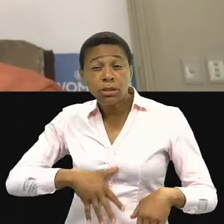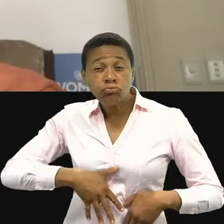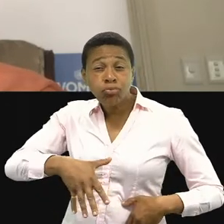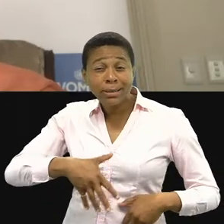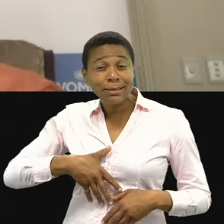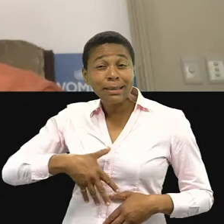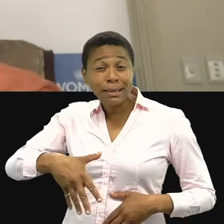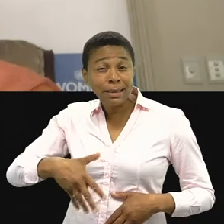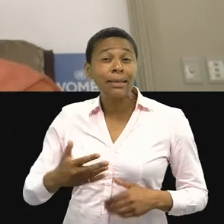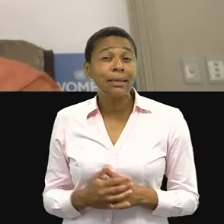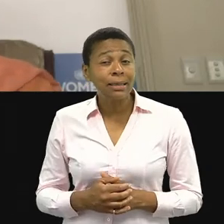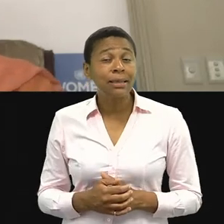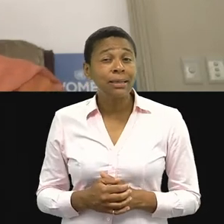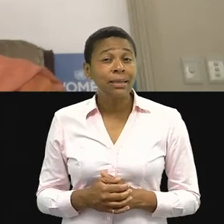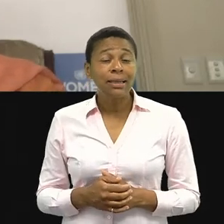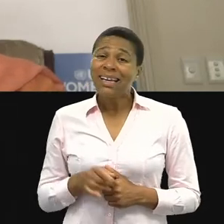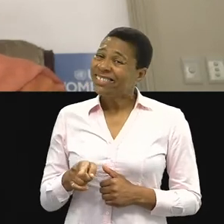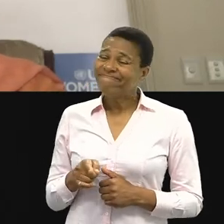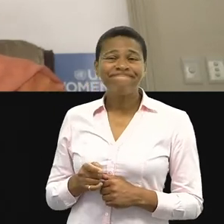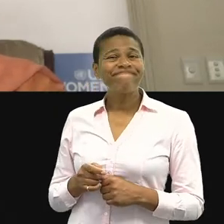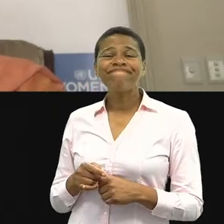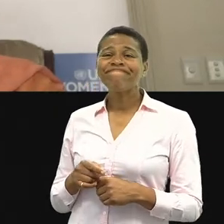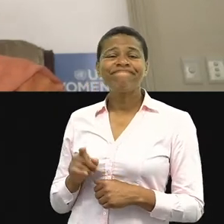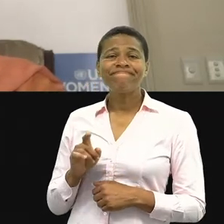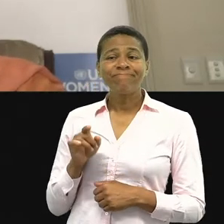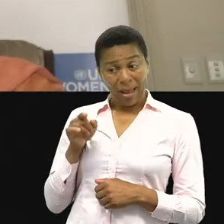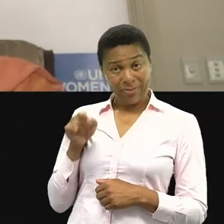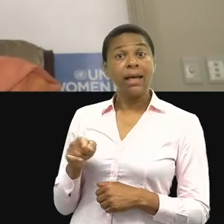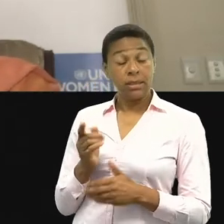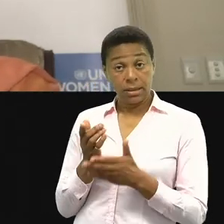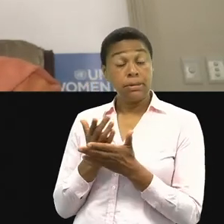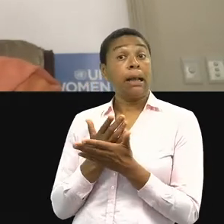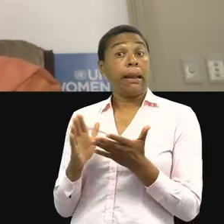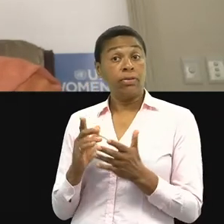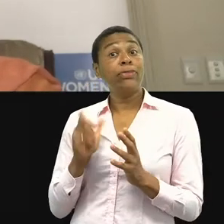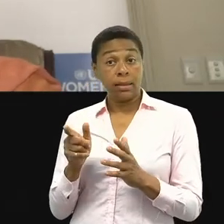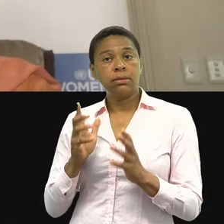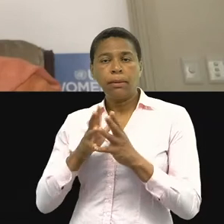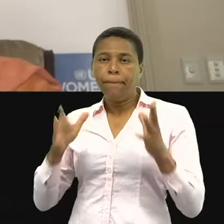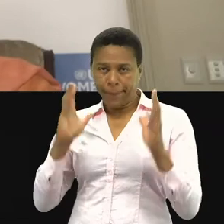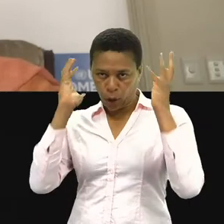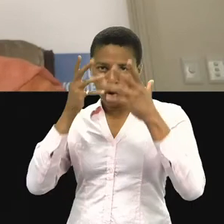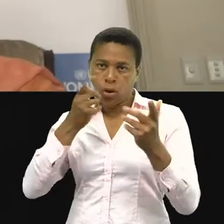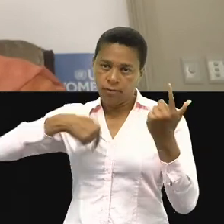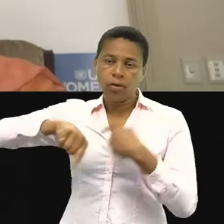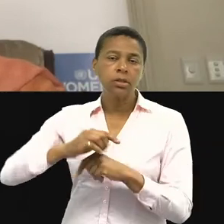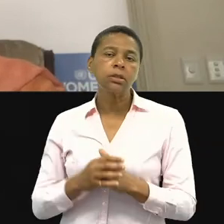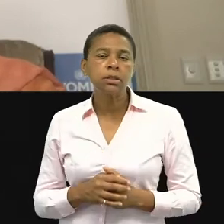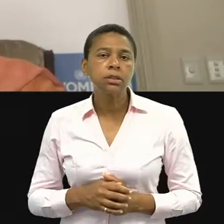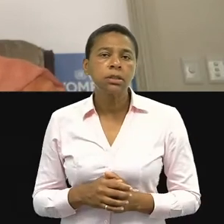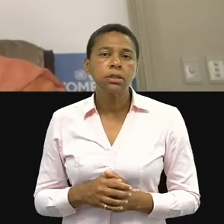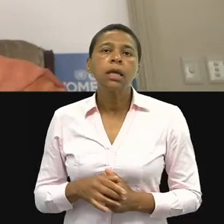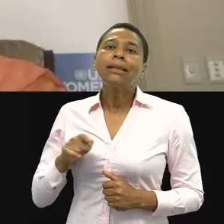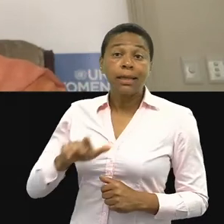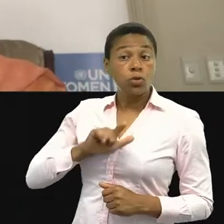gains that we've made in education. That has been quite a serious concern. That is why also access to online